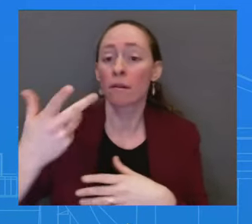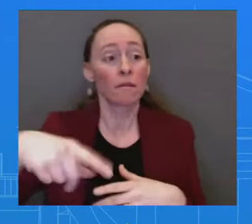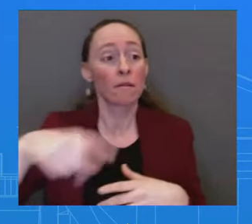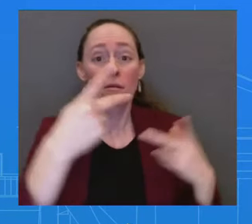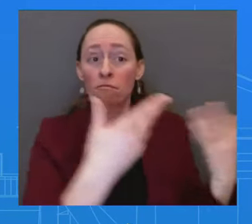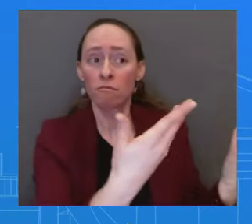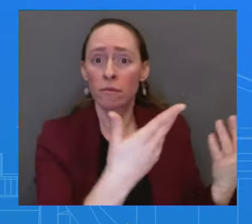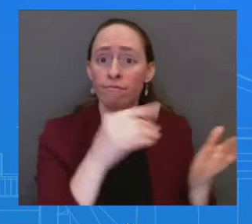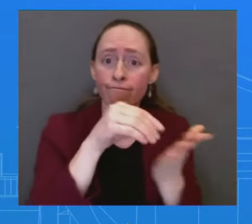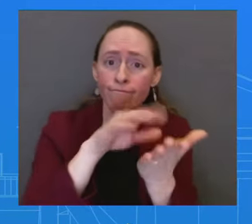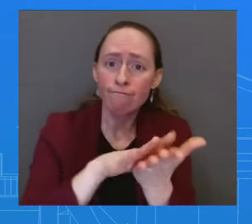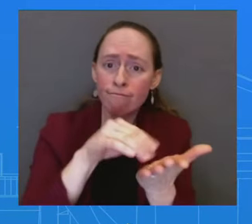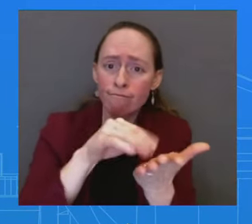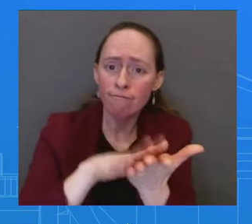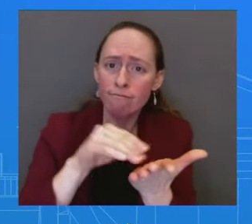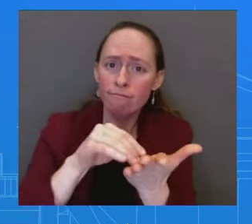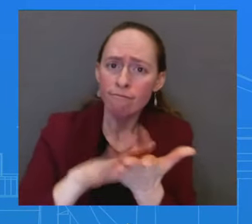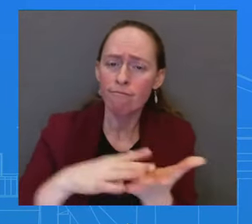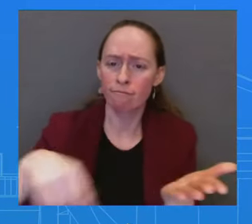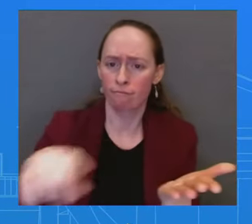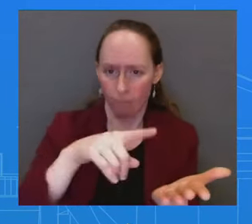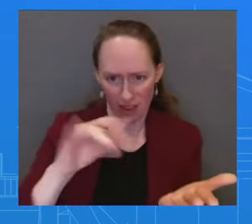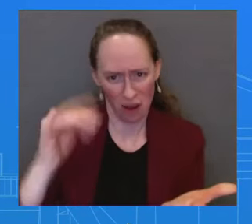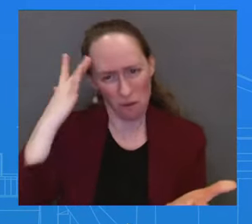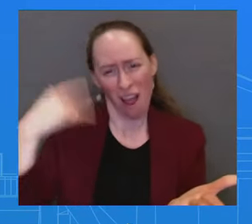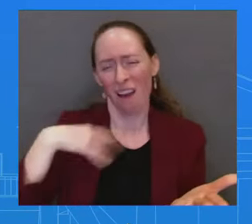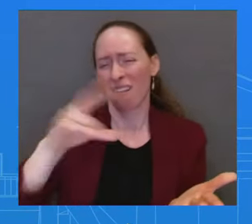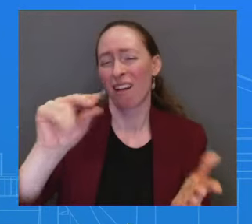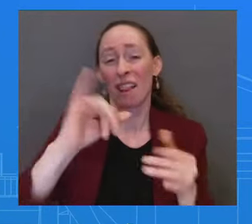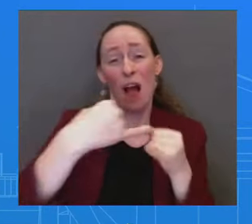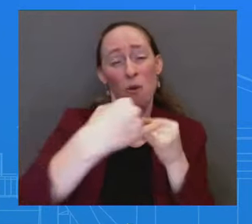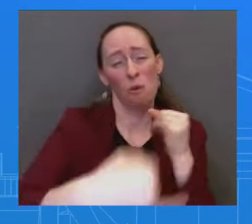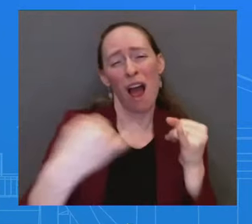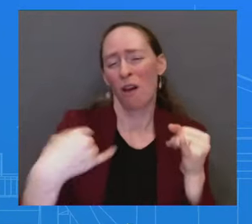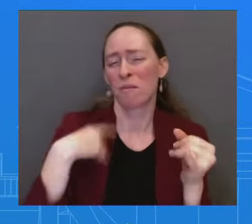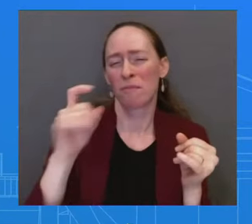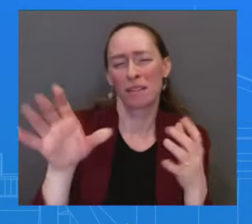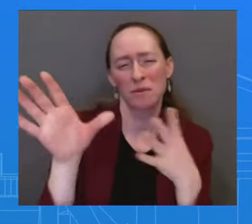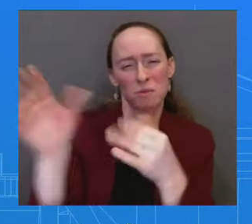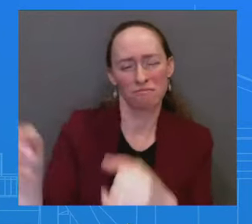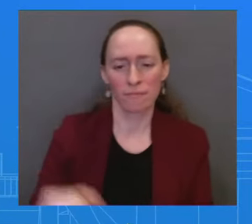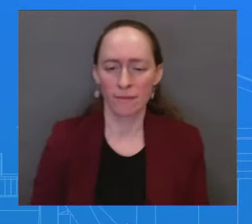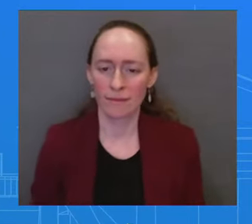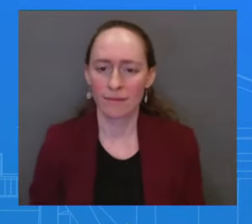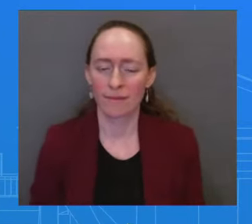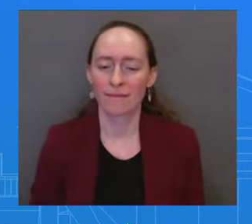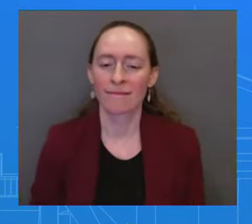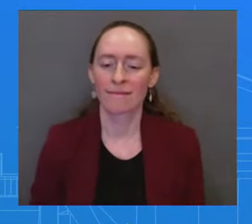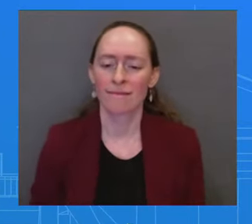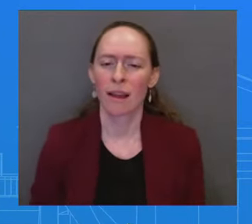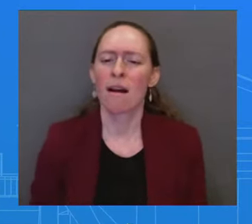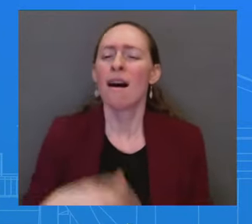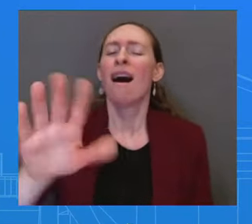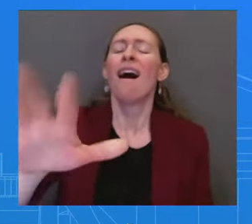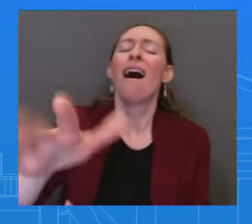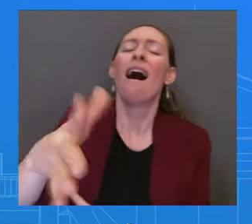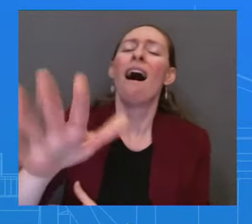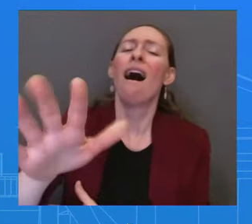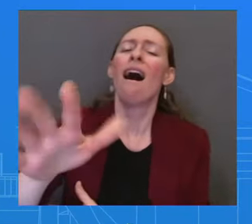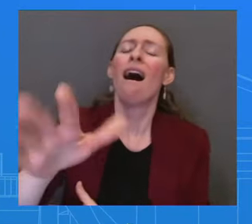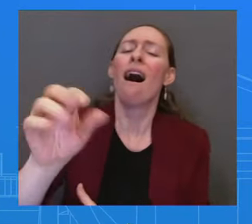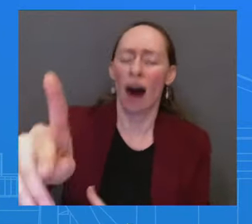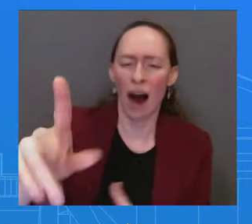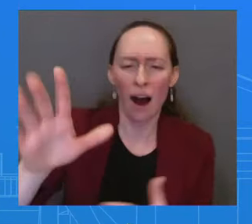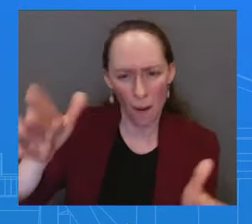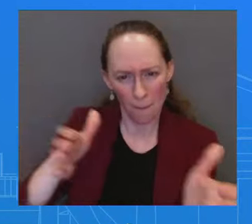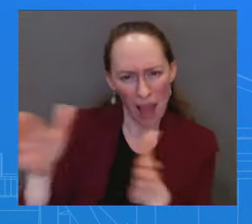for it to be removed. But what is the president's plan? This is happening just weeks after 300,000 people came into